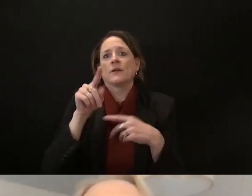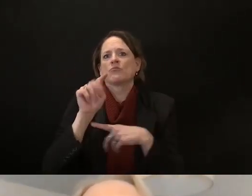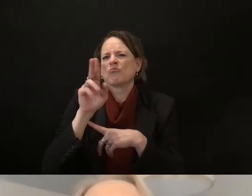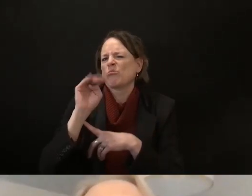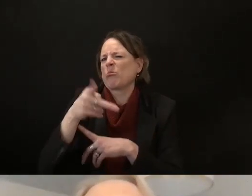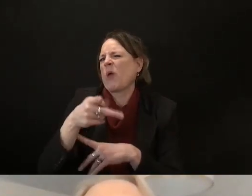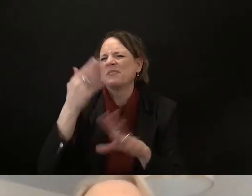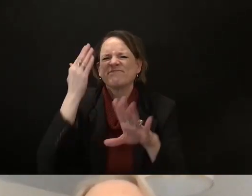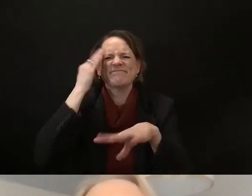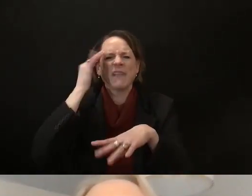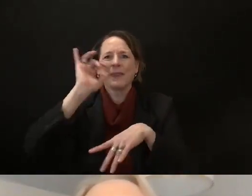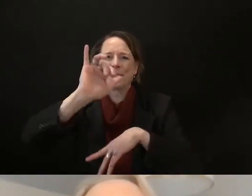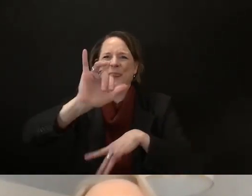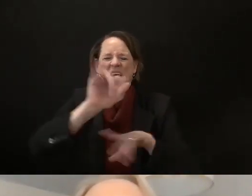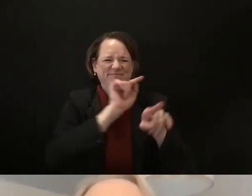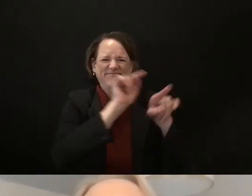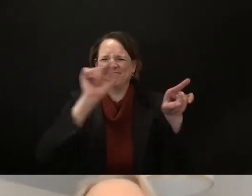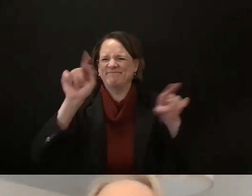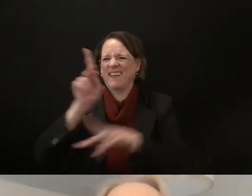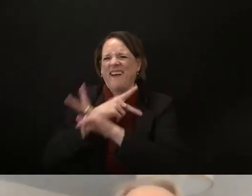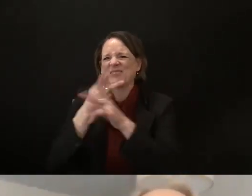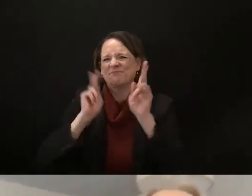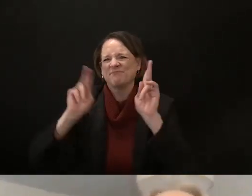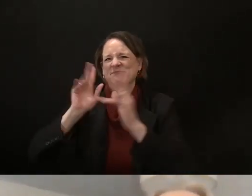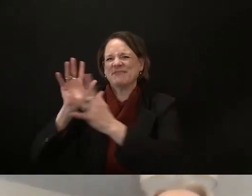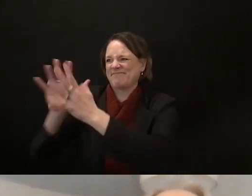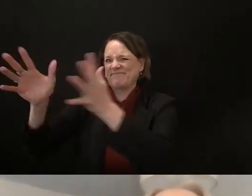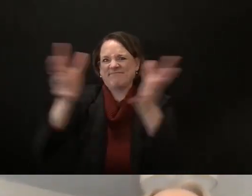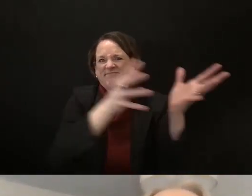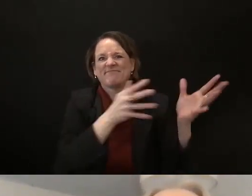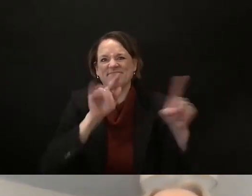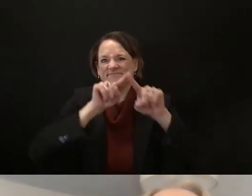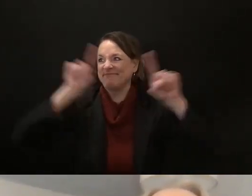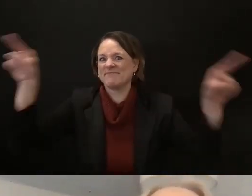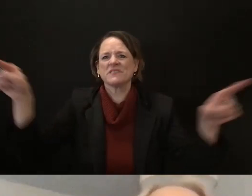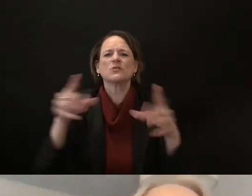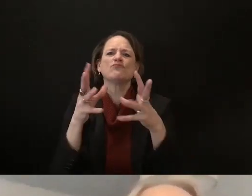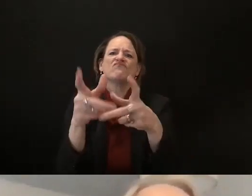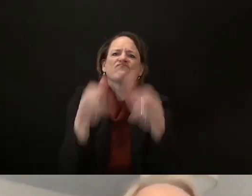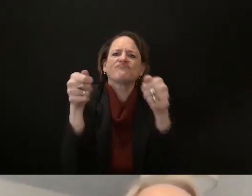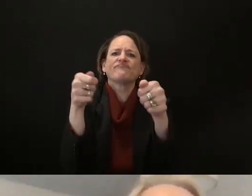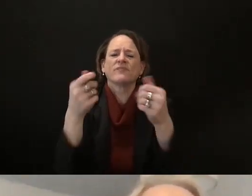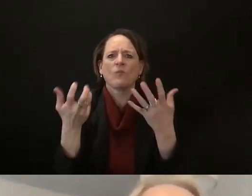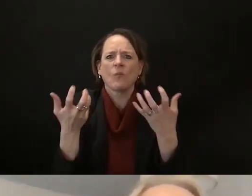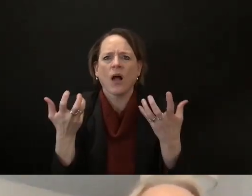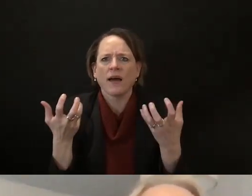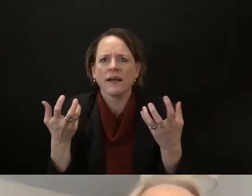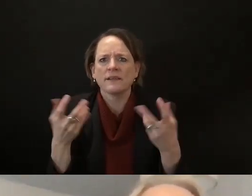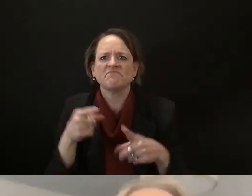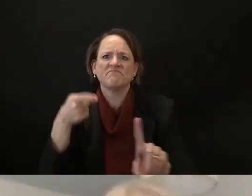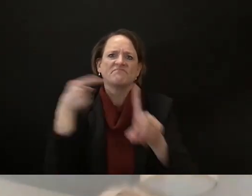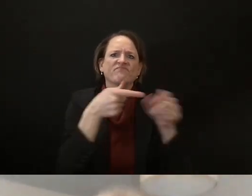funding our education so that we have an appropriate ratio of students teachers oh that's too much we can't touch that